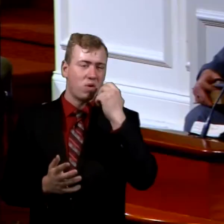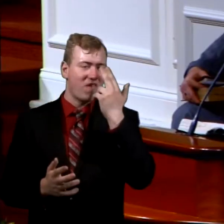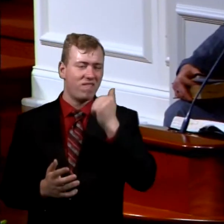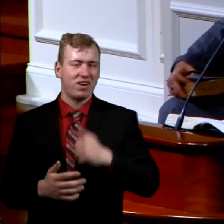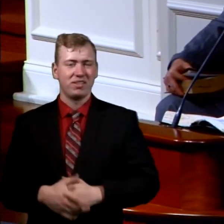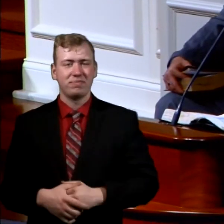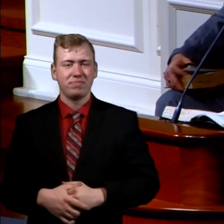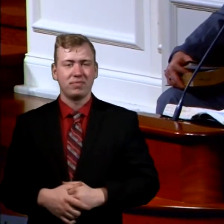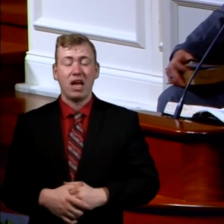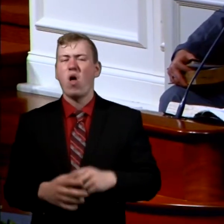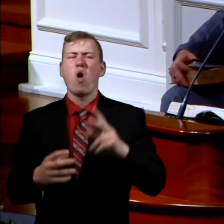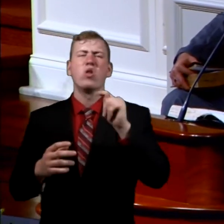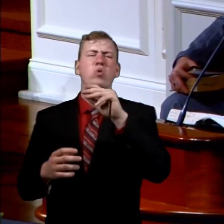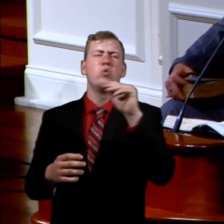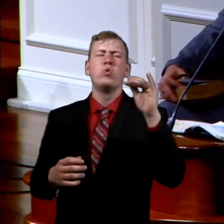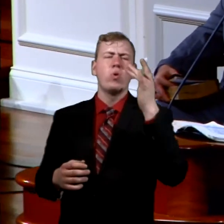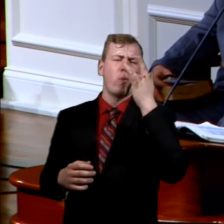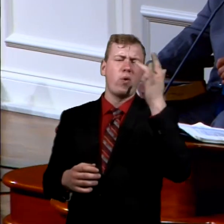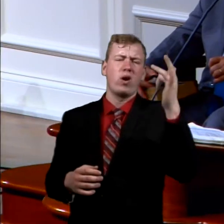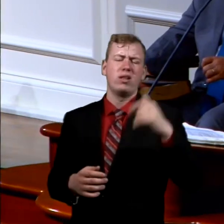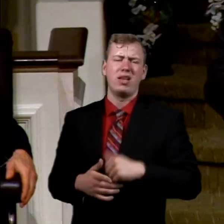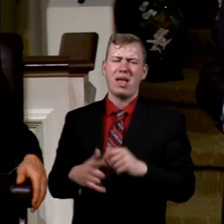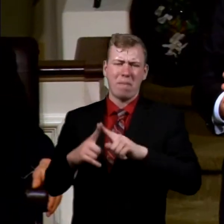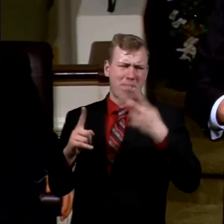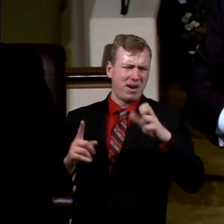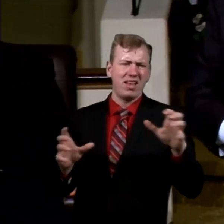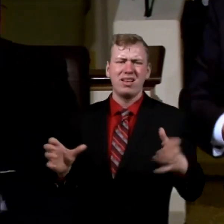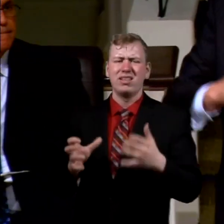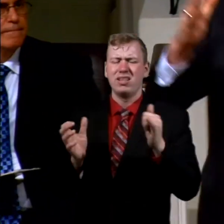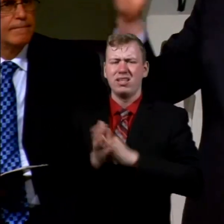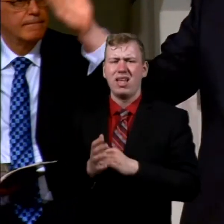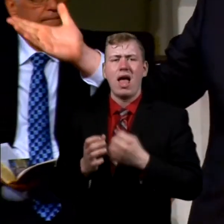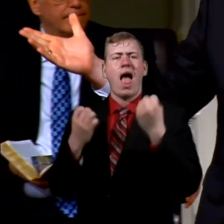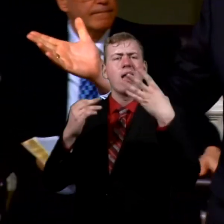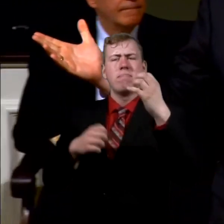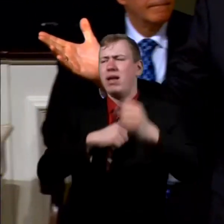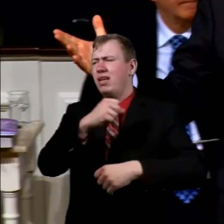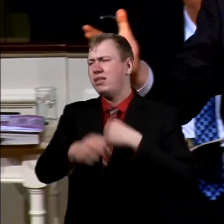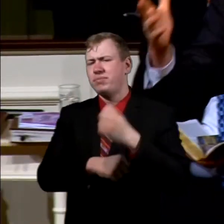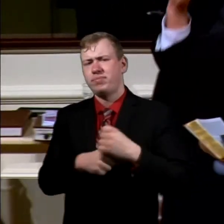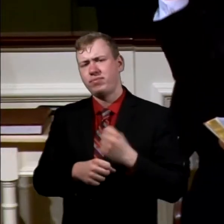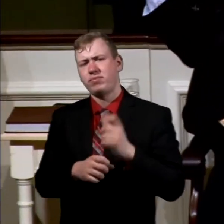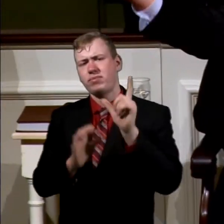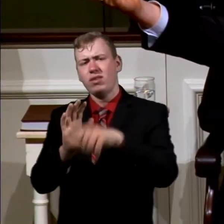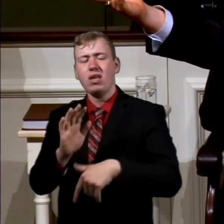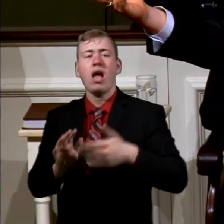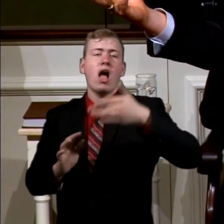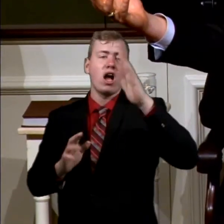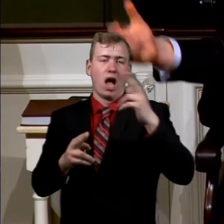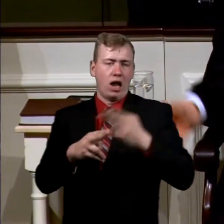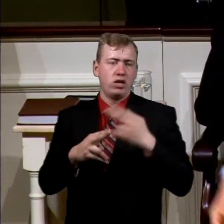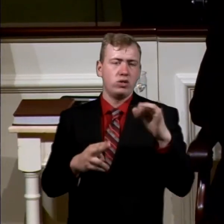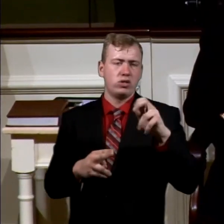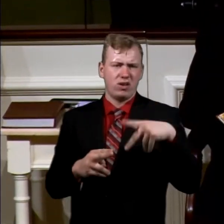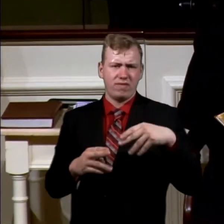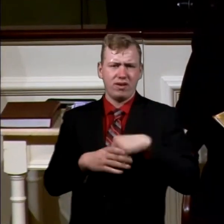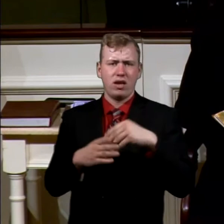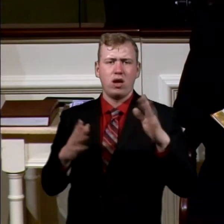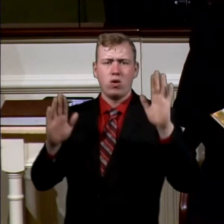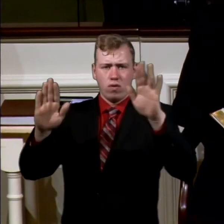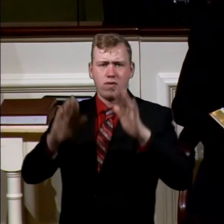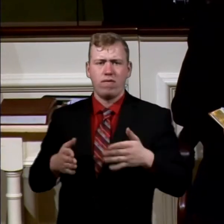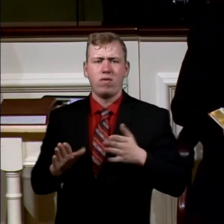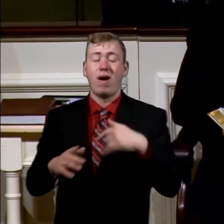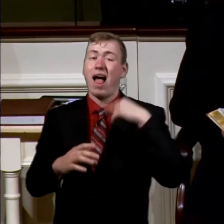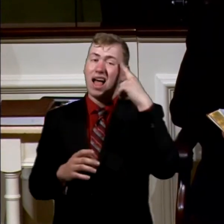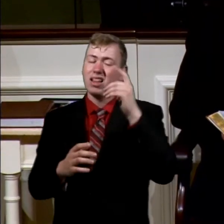Way premature. But he did that. of course, many years later, God used him in a wonderful way, but he wasn't ready. I think of